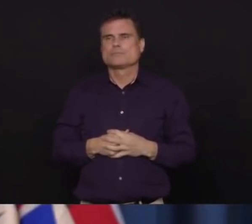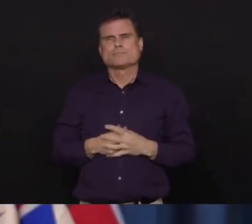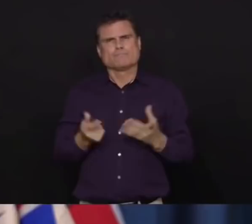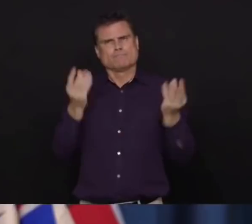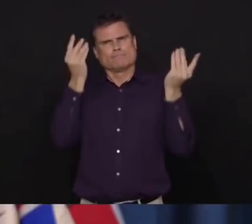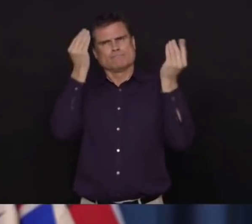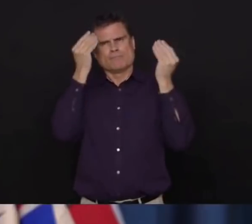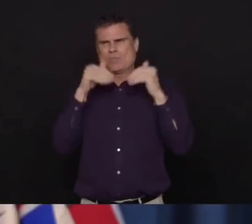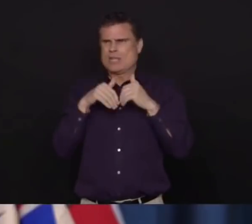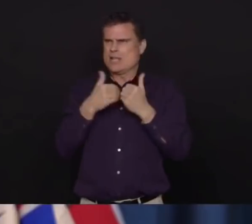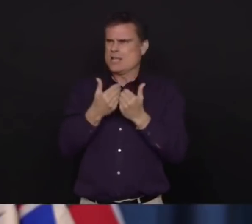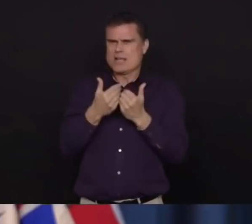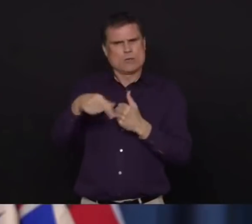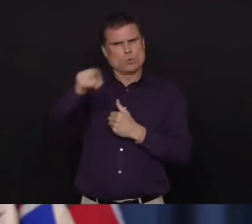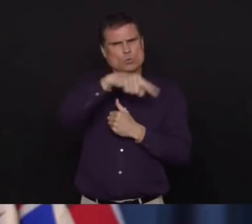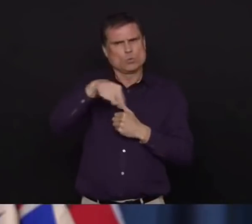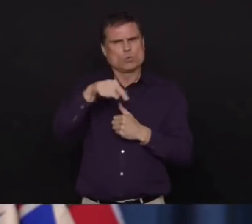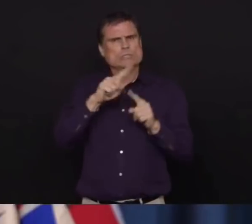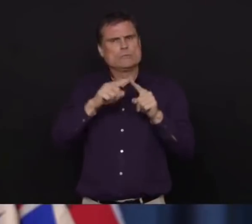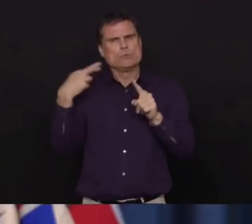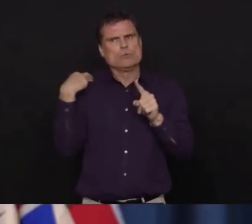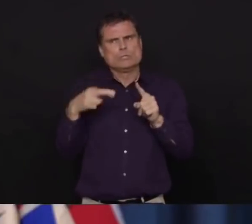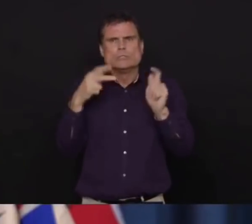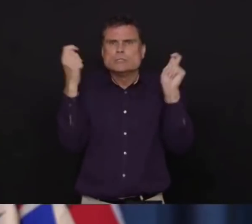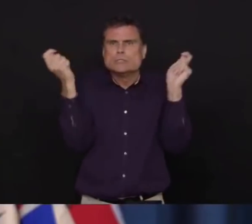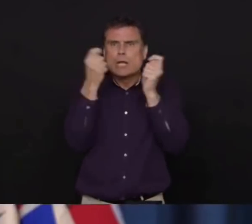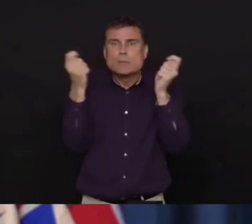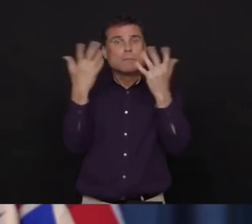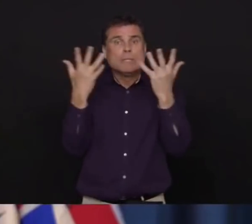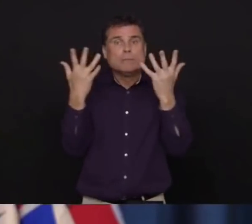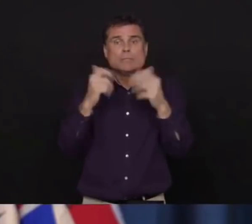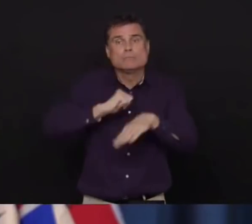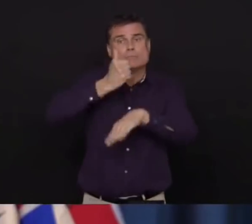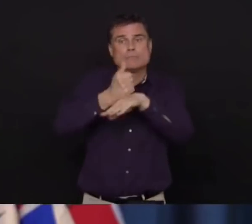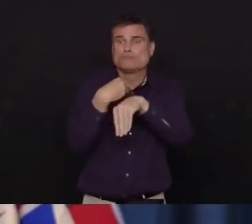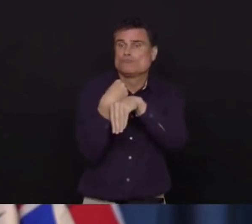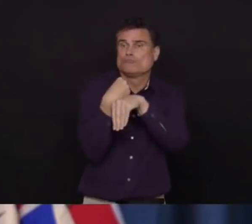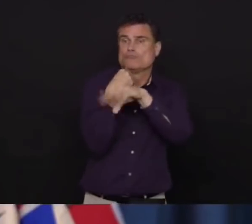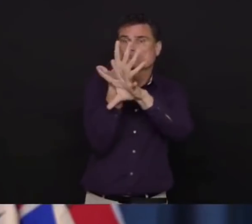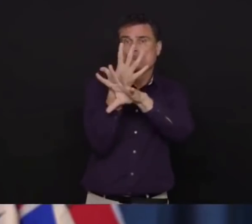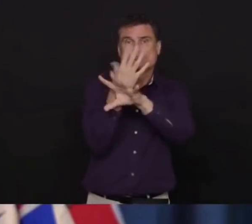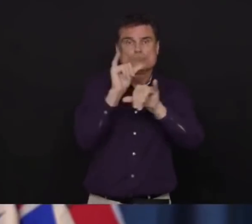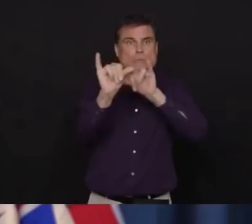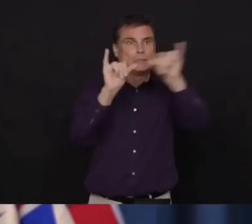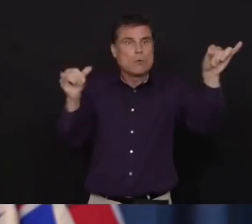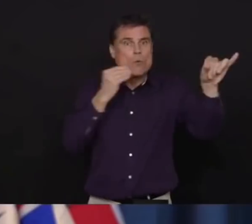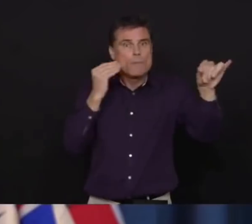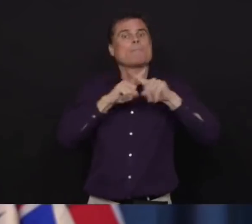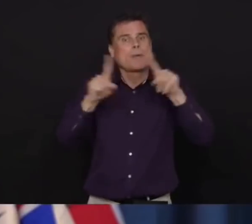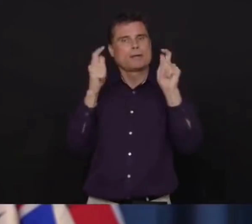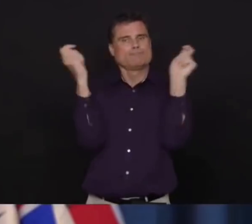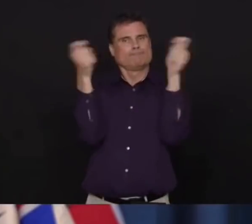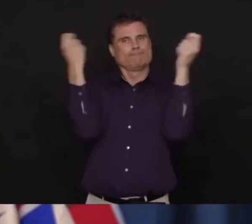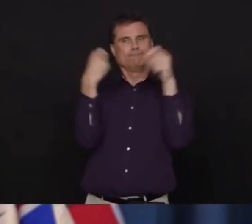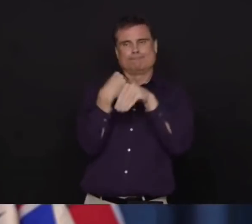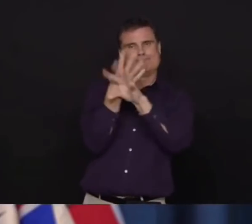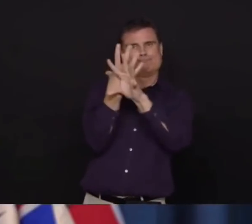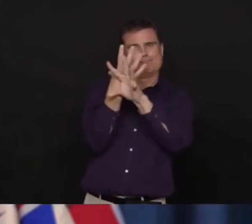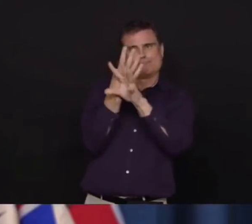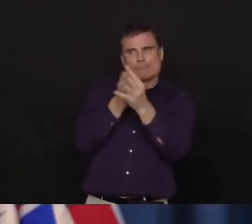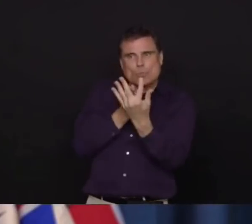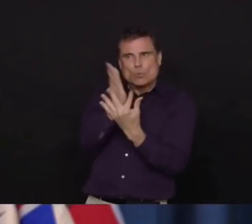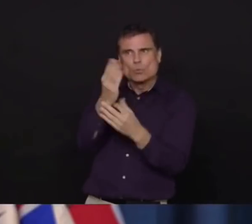religious, these important religious ceremonies. And there is no more important time than when a community is in crisis as we are in BC